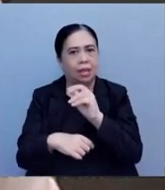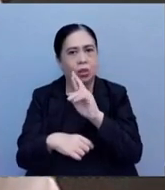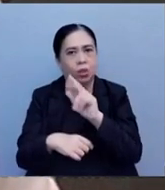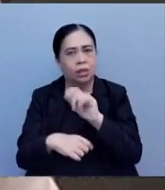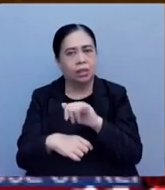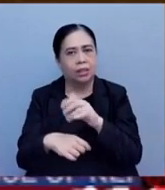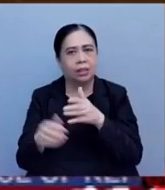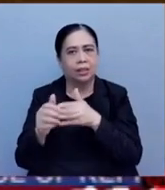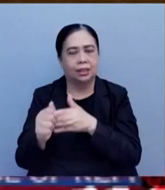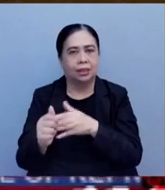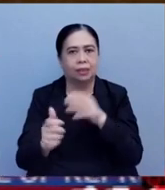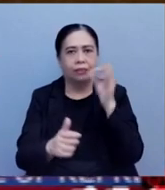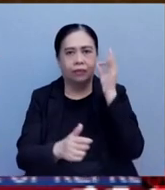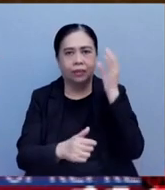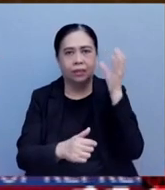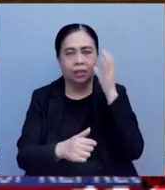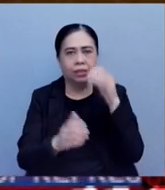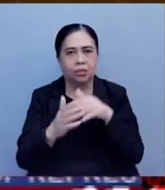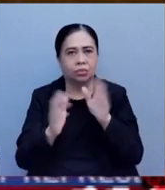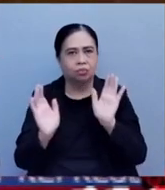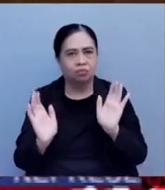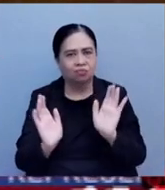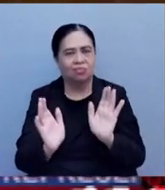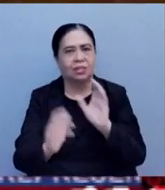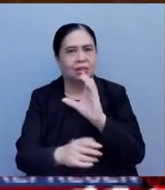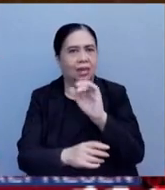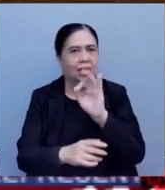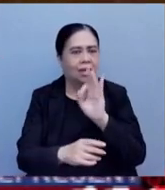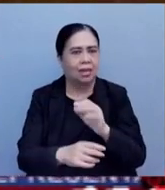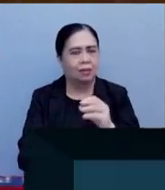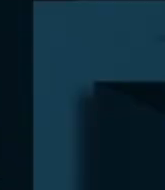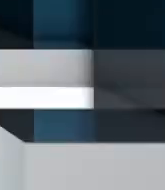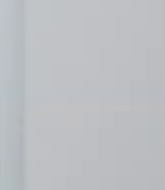for pushing for the realignment of confidential funds.